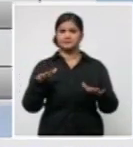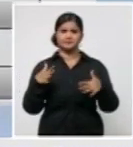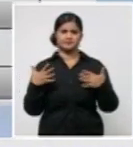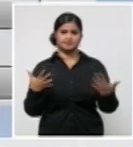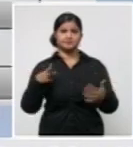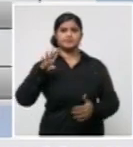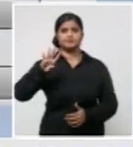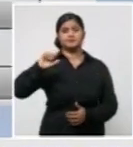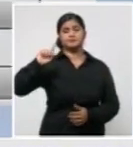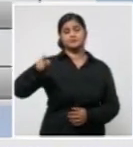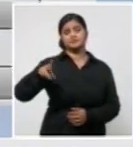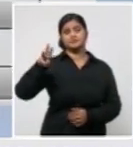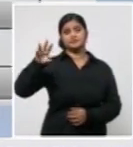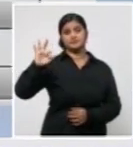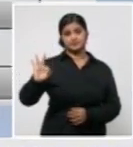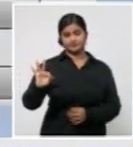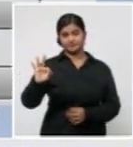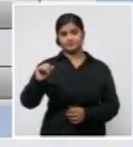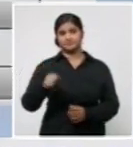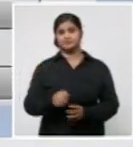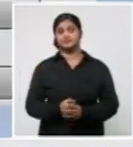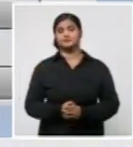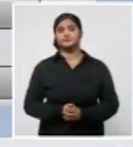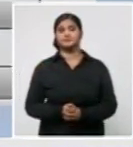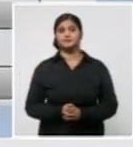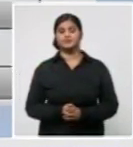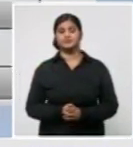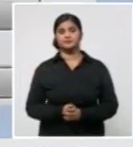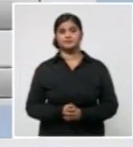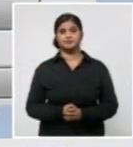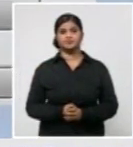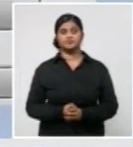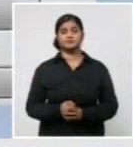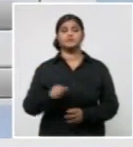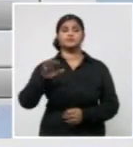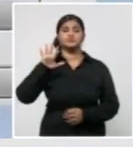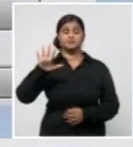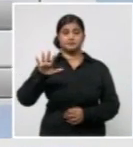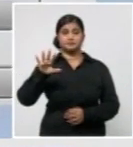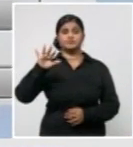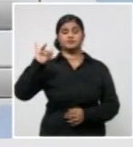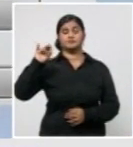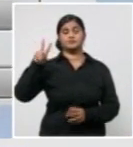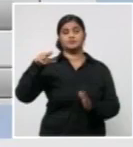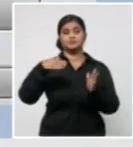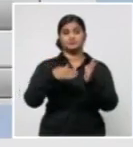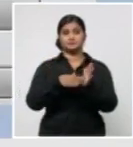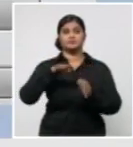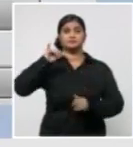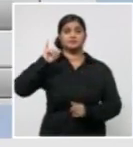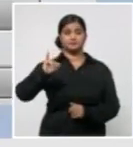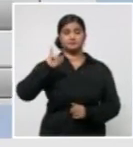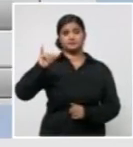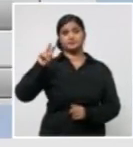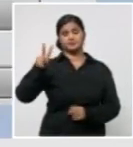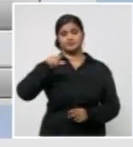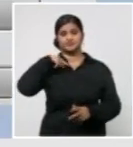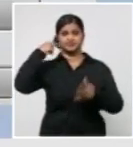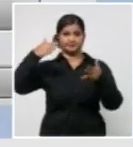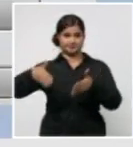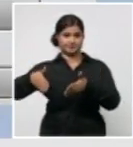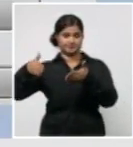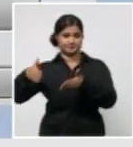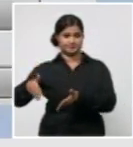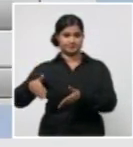.38%. Today, Cuba has a mortality rate of 3.57%, placing the country